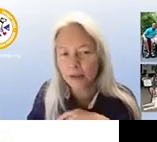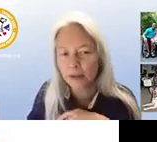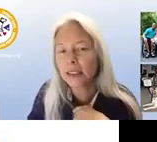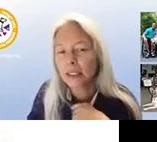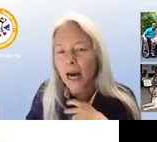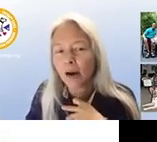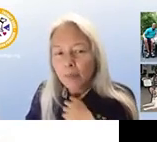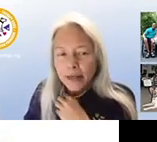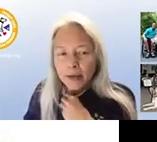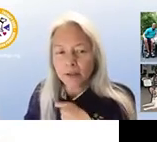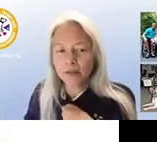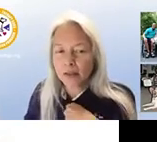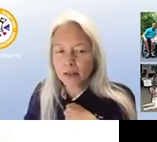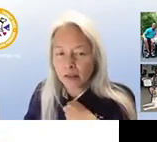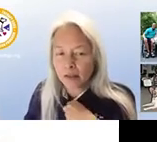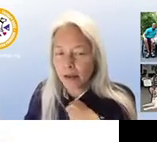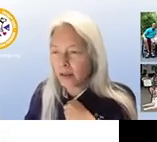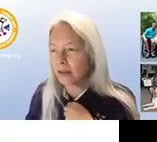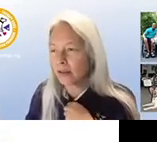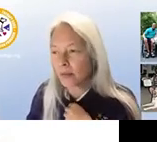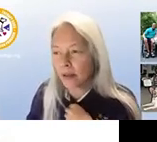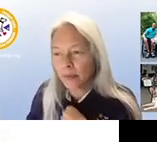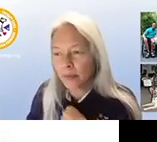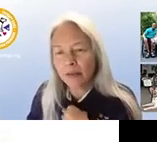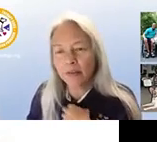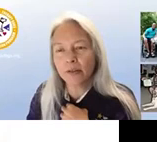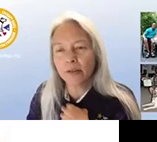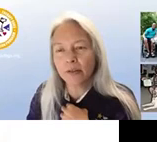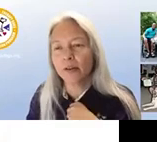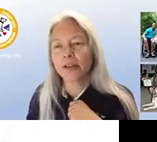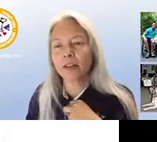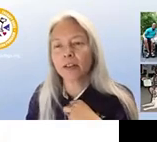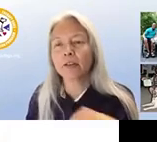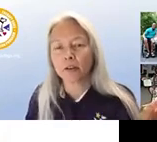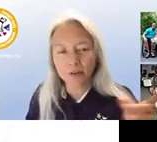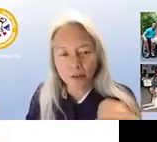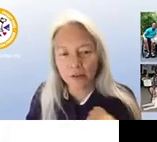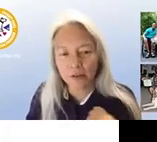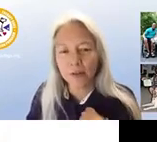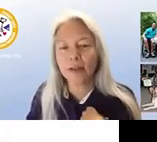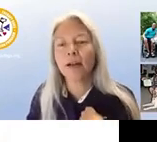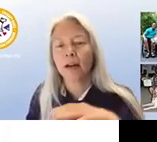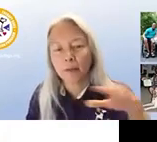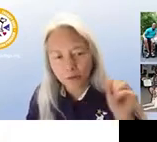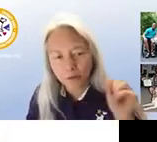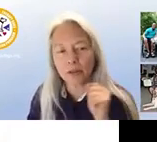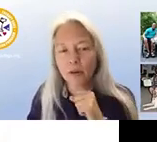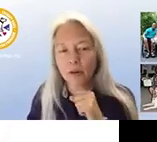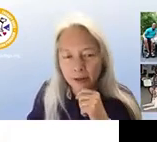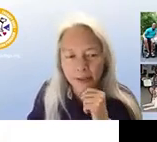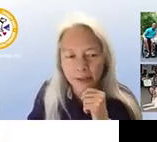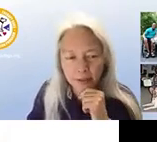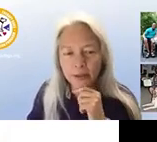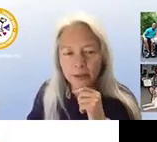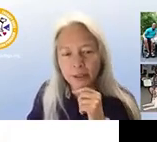charitable our main area of service is the greater st louis missouri area we do have a few dogs replaced a little bit further afield but mostly